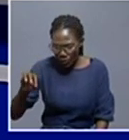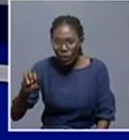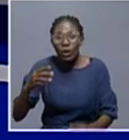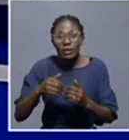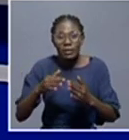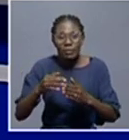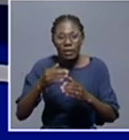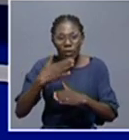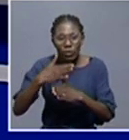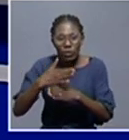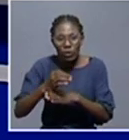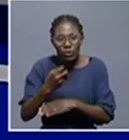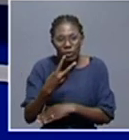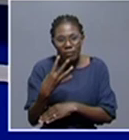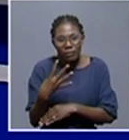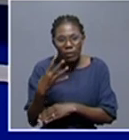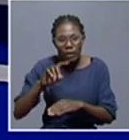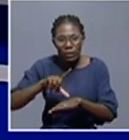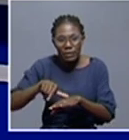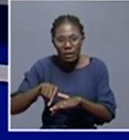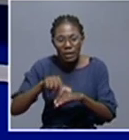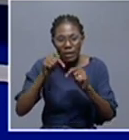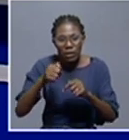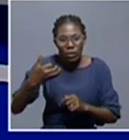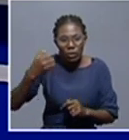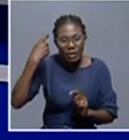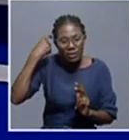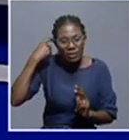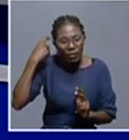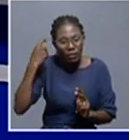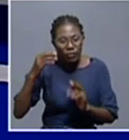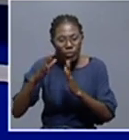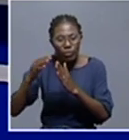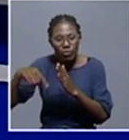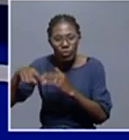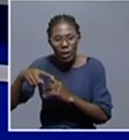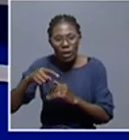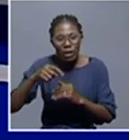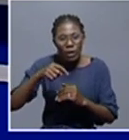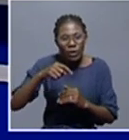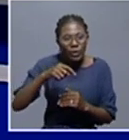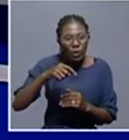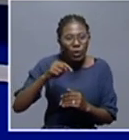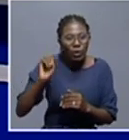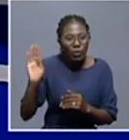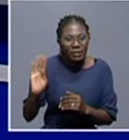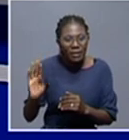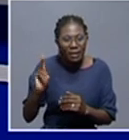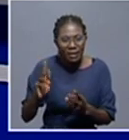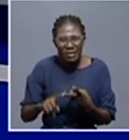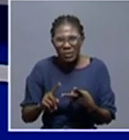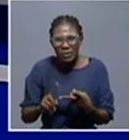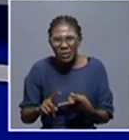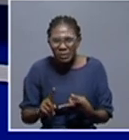Ministries of Home Affairs of Namibia and Botswana. Well, joining us is NBC's Ngarie Kawari, who can first